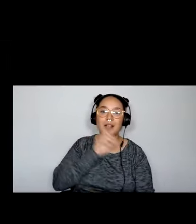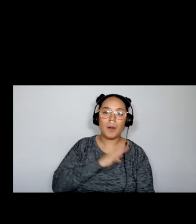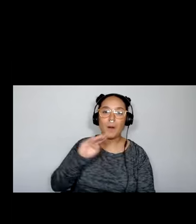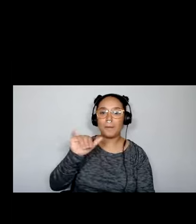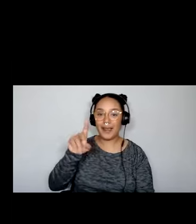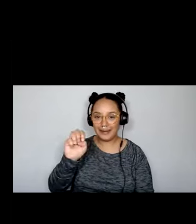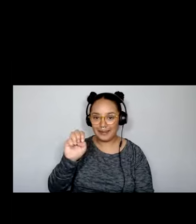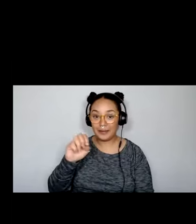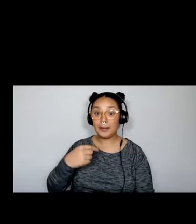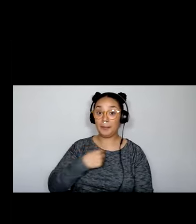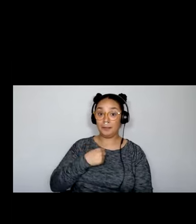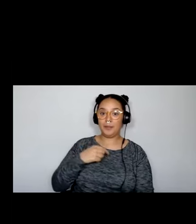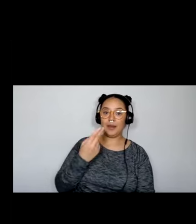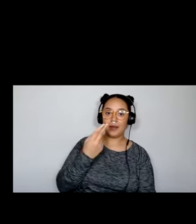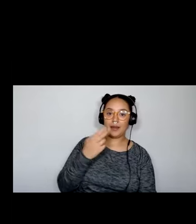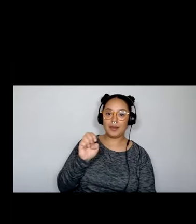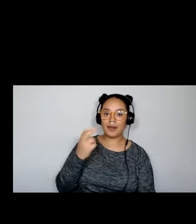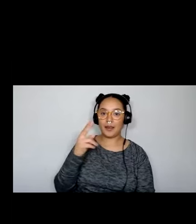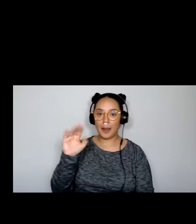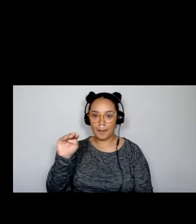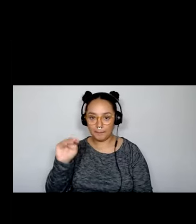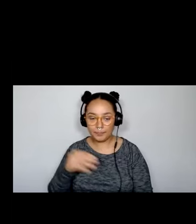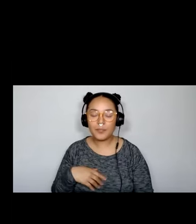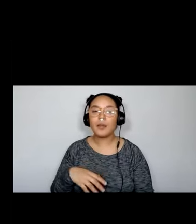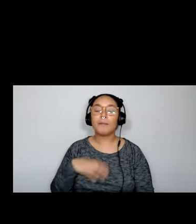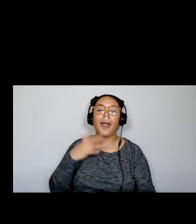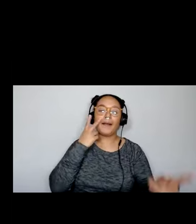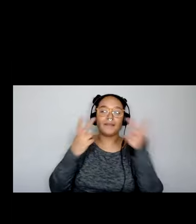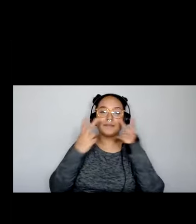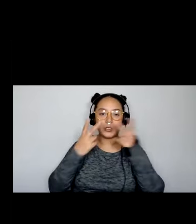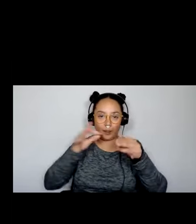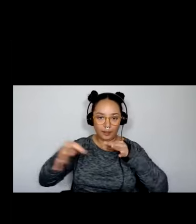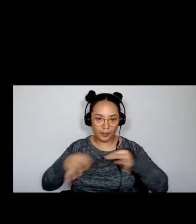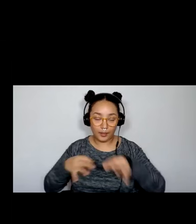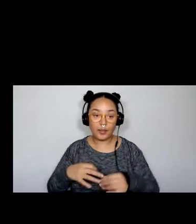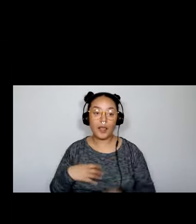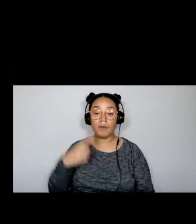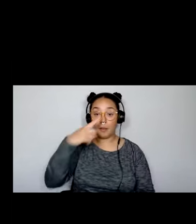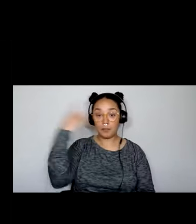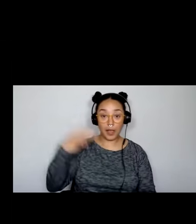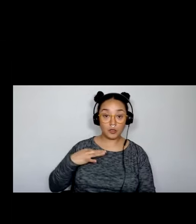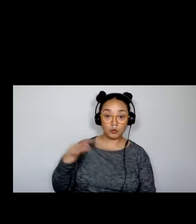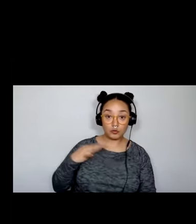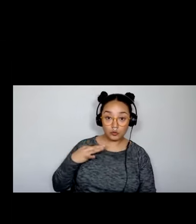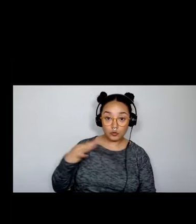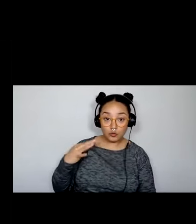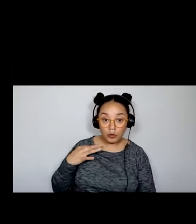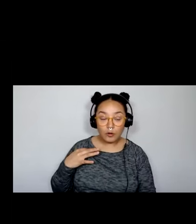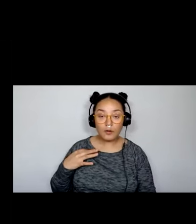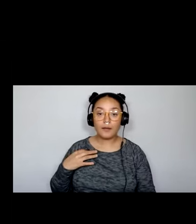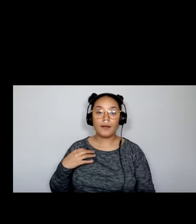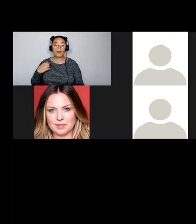Um, I just a quick visual background. I am wearing a black shirt with, uh, accent